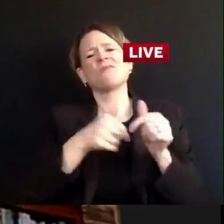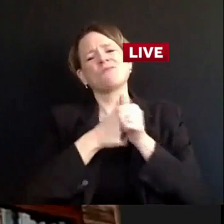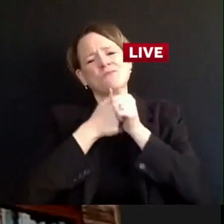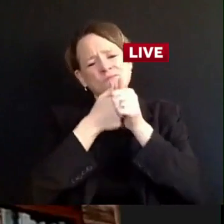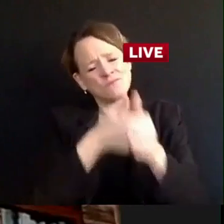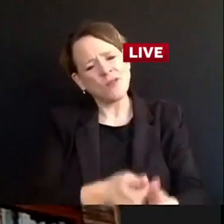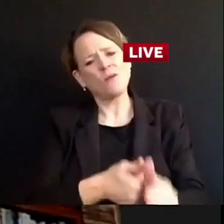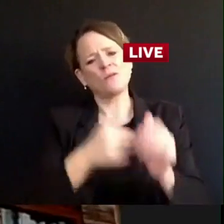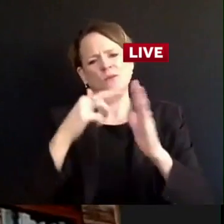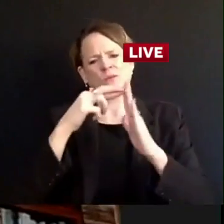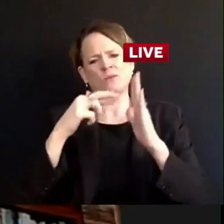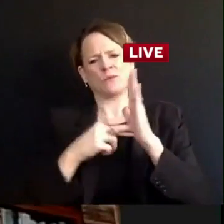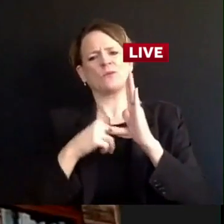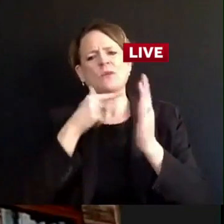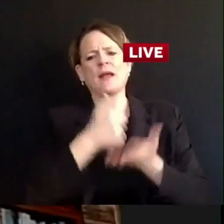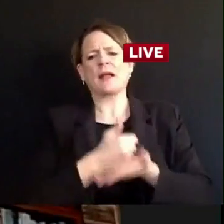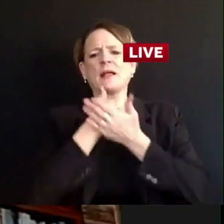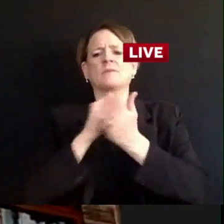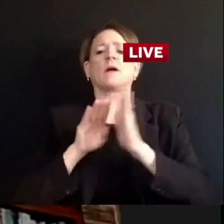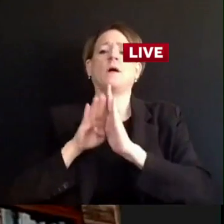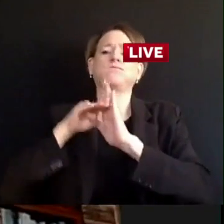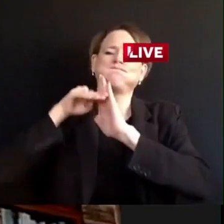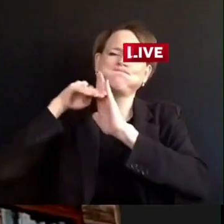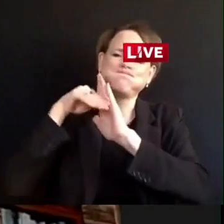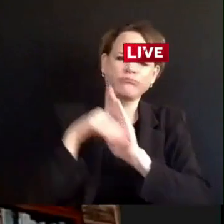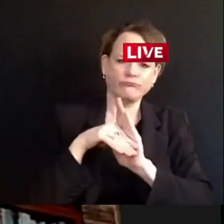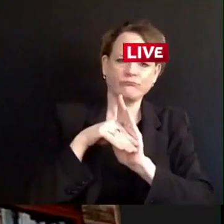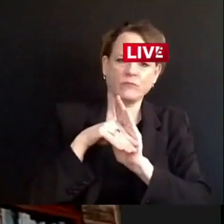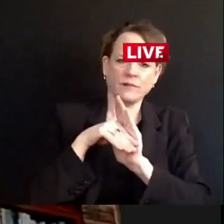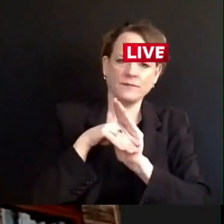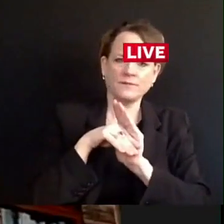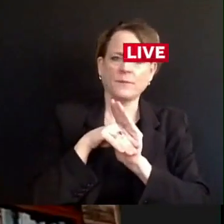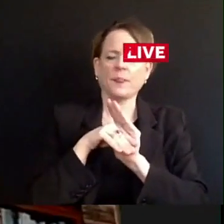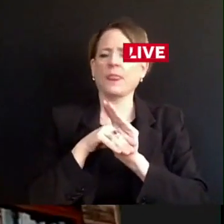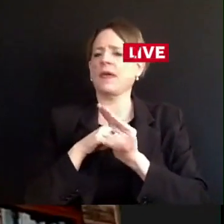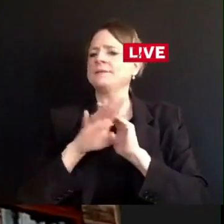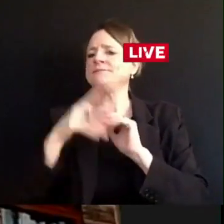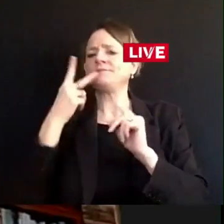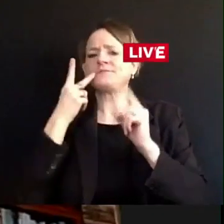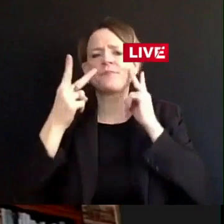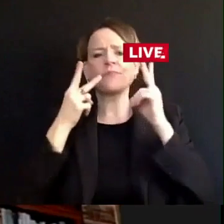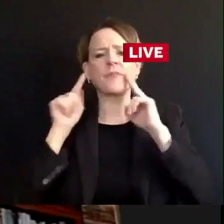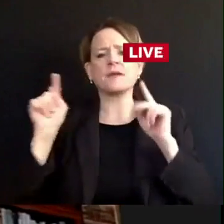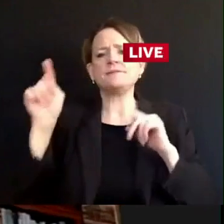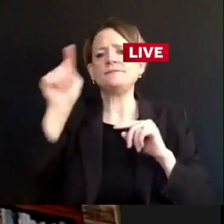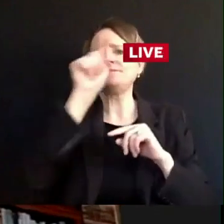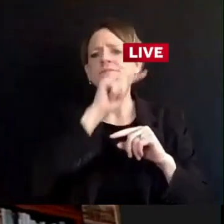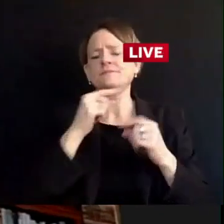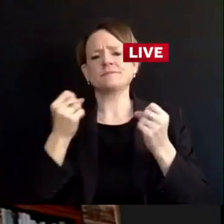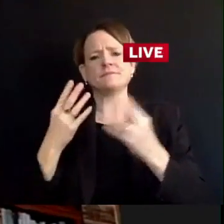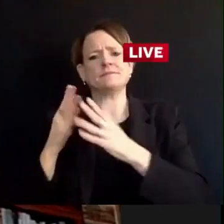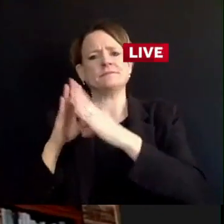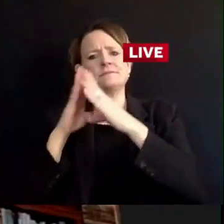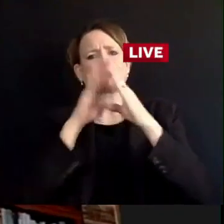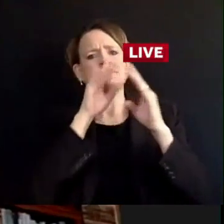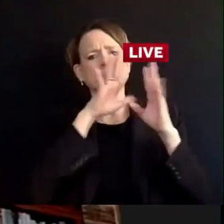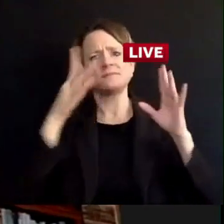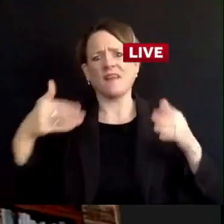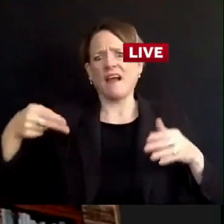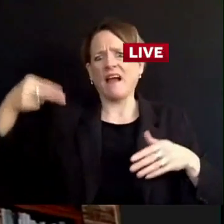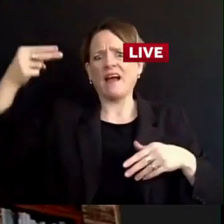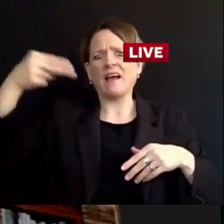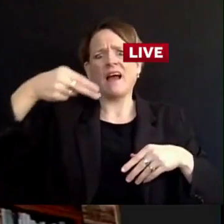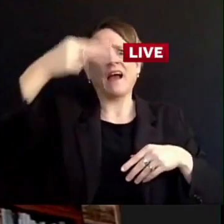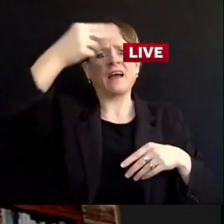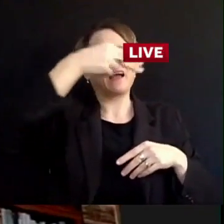rates are high, that we can turn it around. But we have to really get organized and really do this well very soon, or